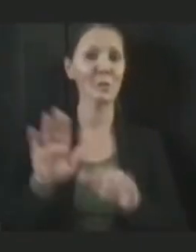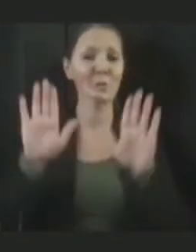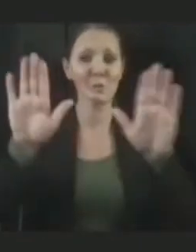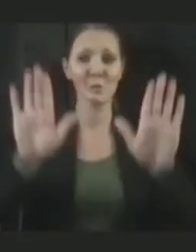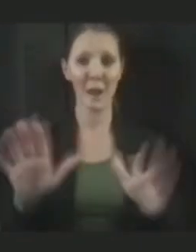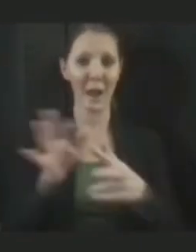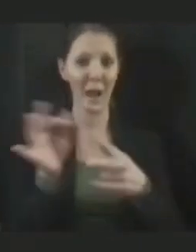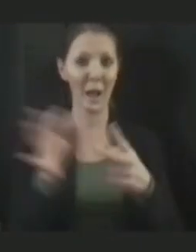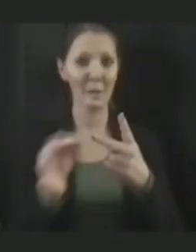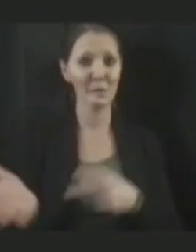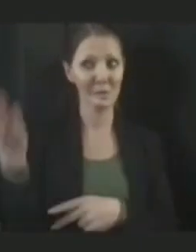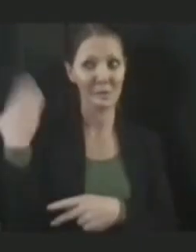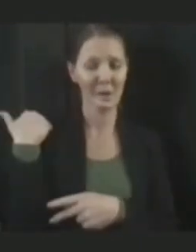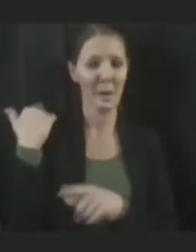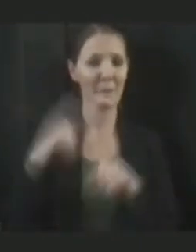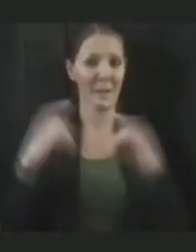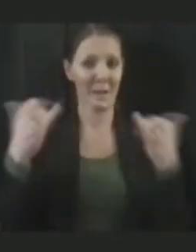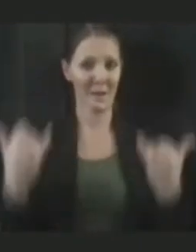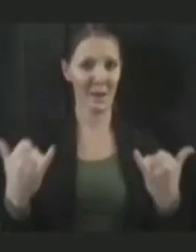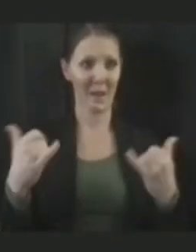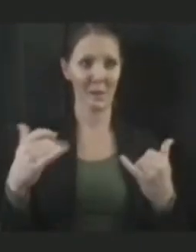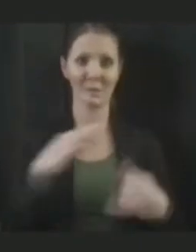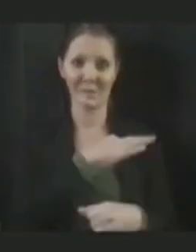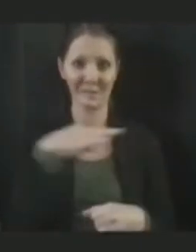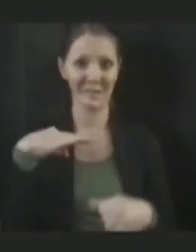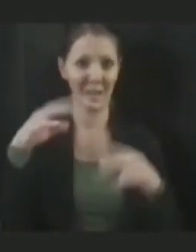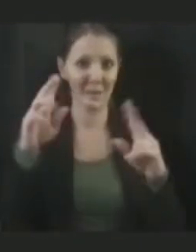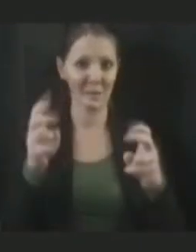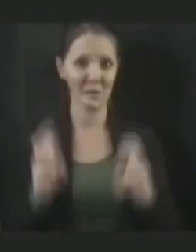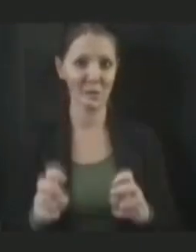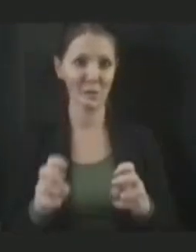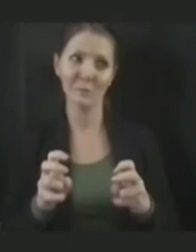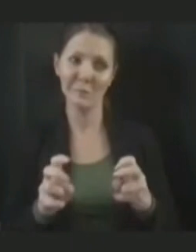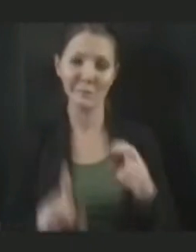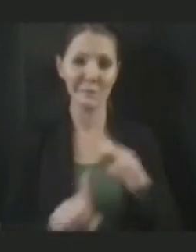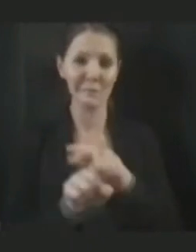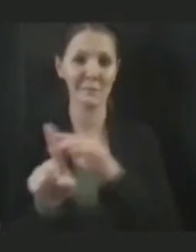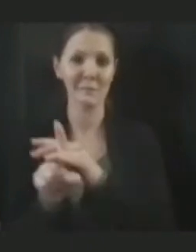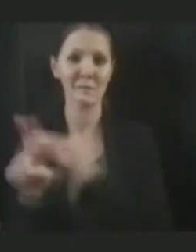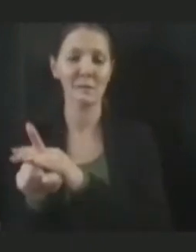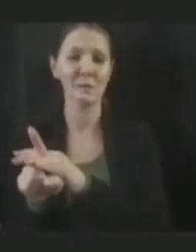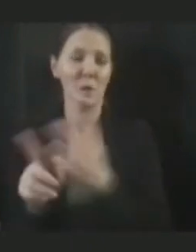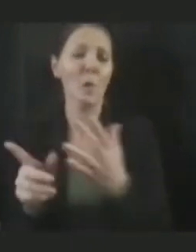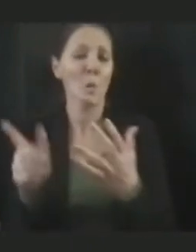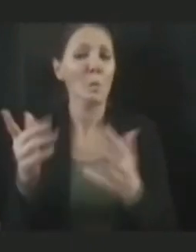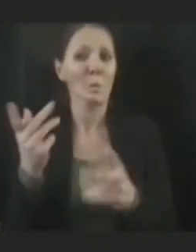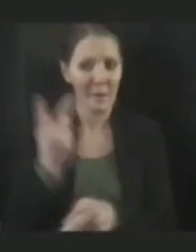We're watching the issue carefully. And we could move in that direction, but I don't think we're ready to make that decision now.